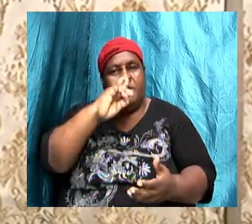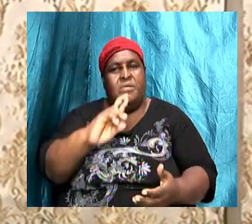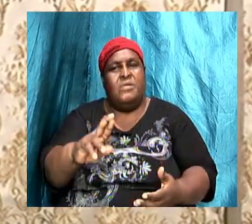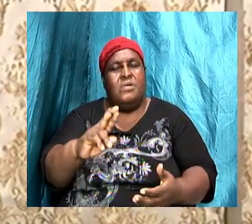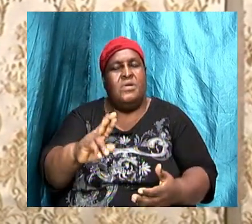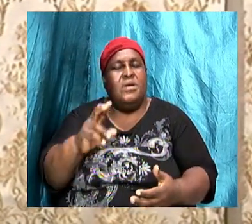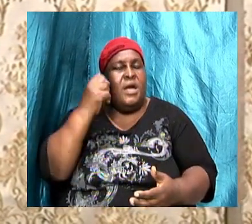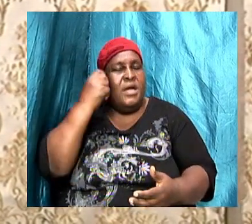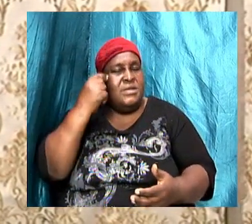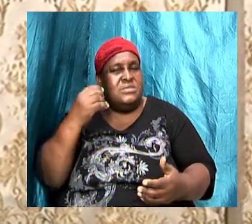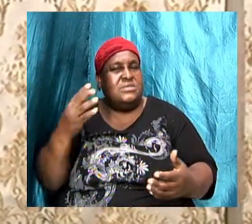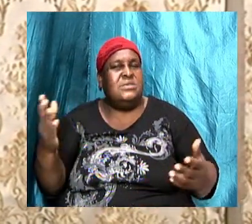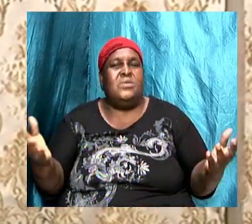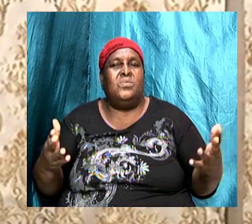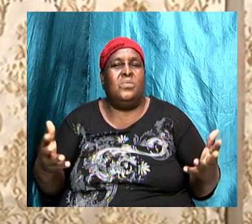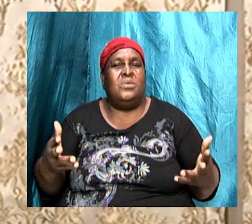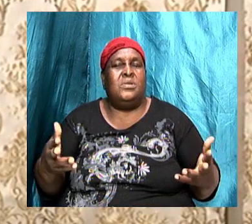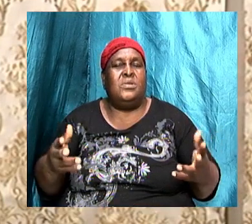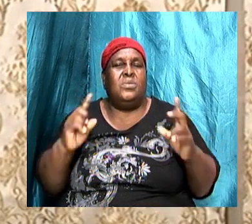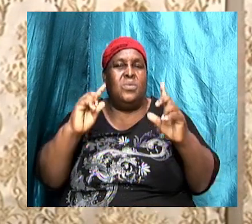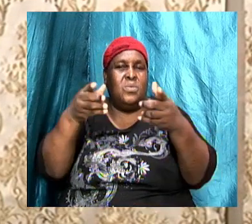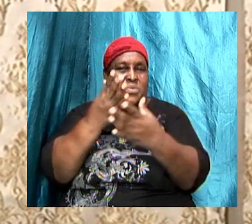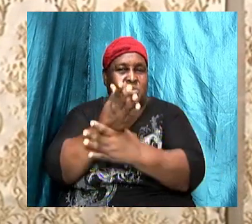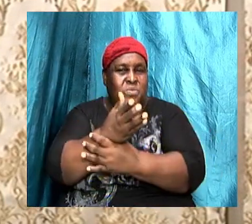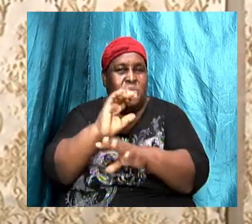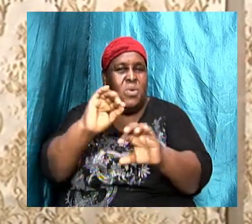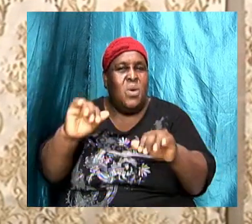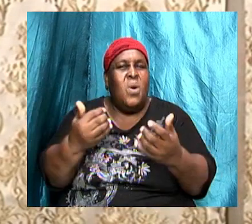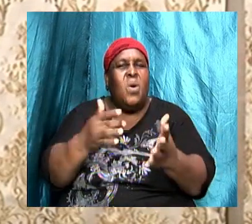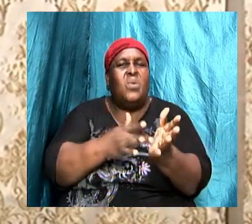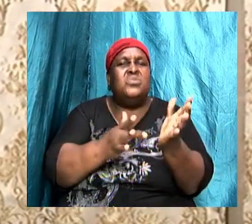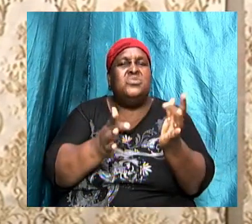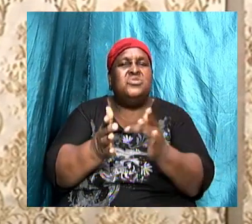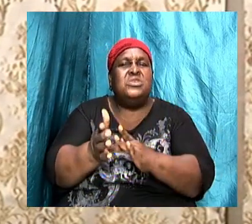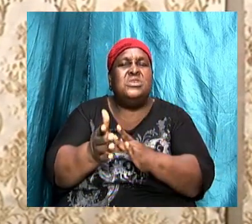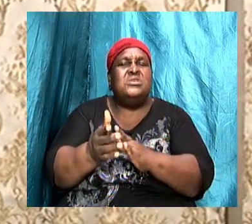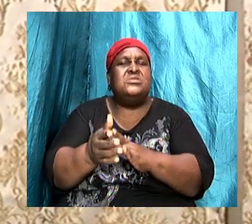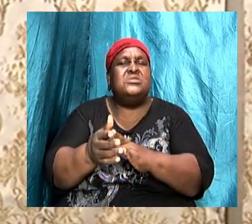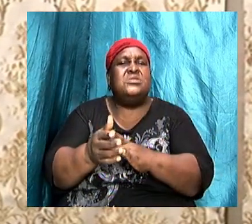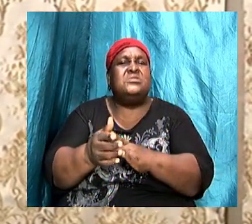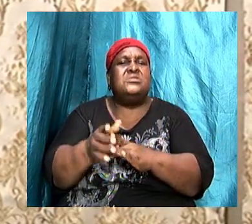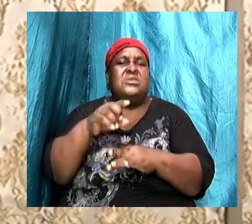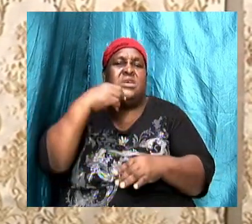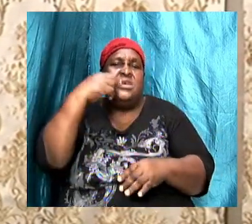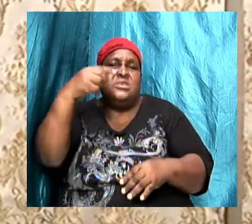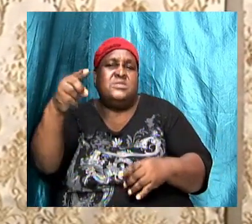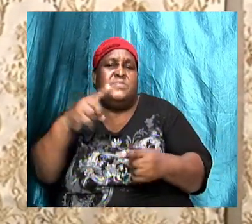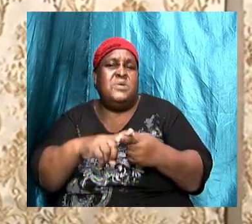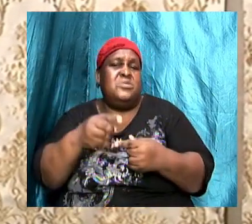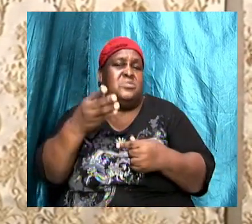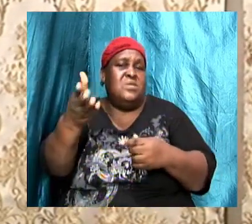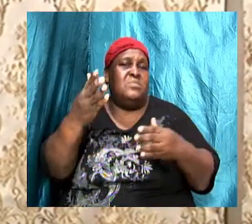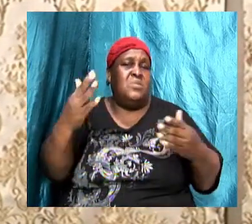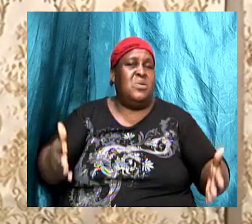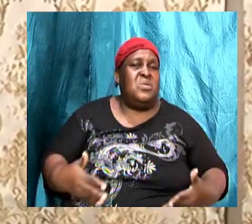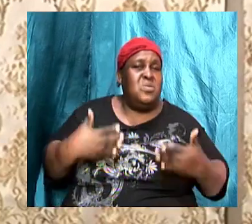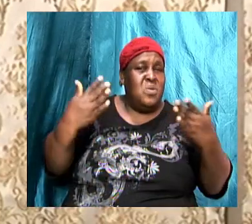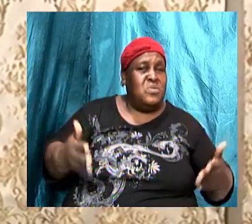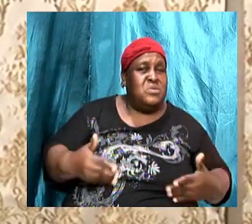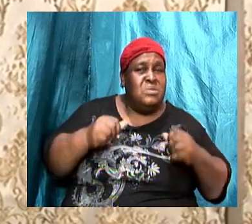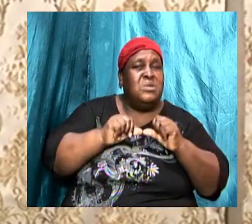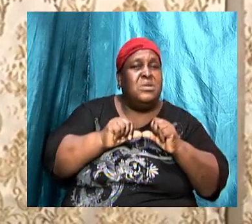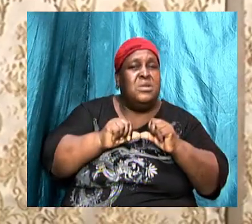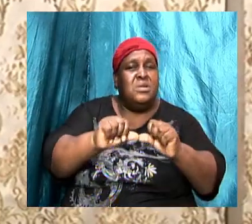through, how the Lord addressed them, how the Lord dealt with them, how the Lord spoke to them to encourage them to go on.